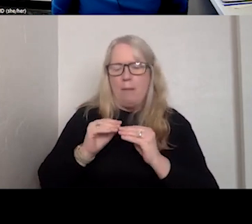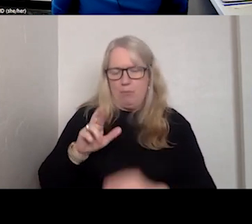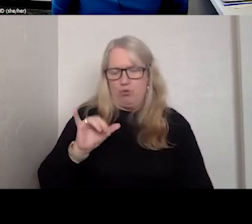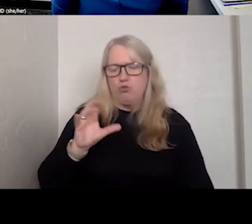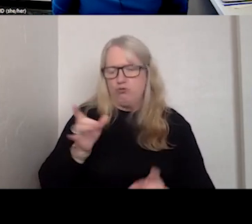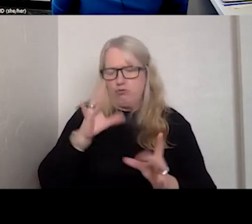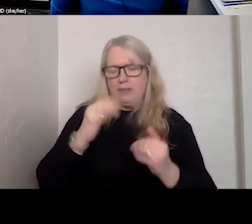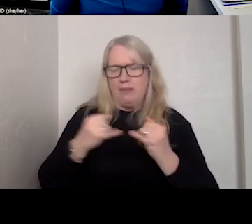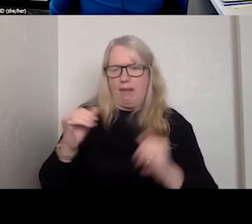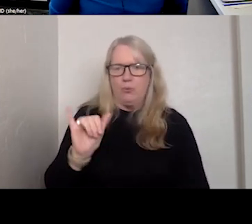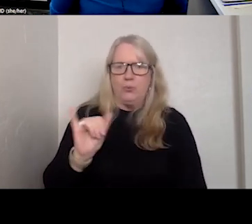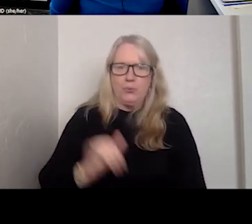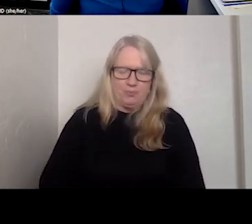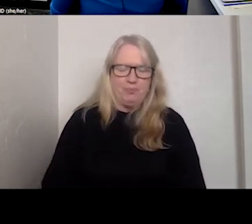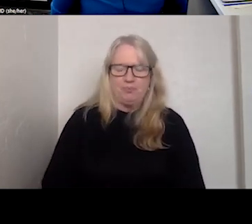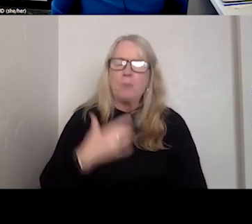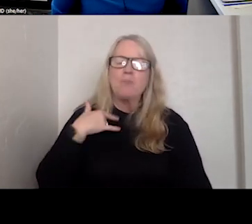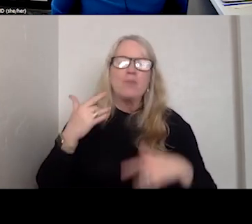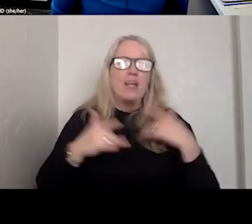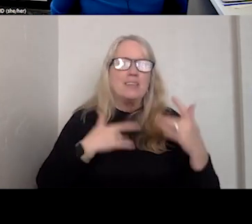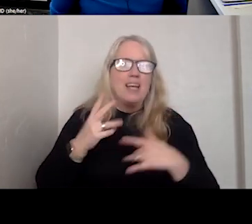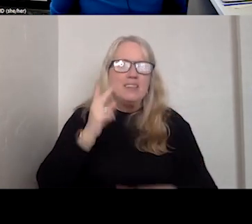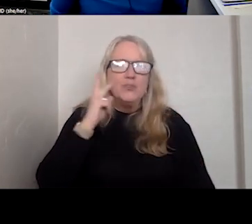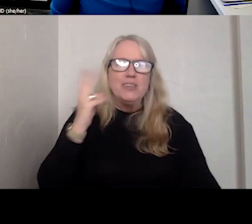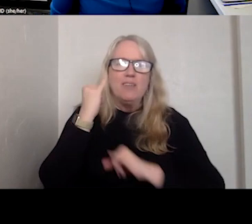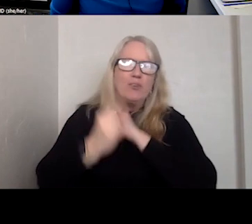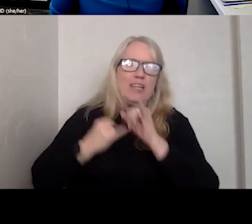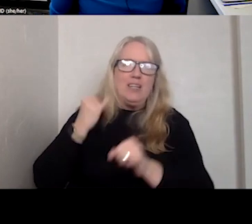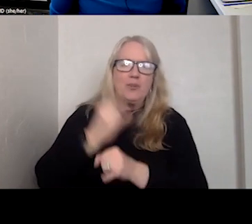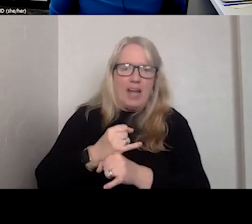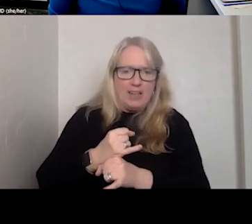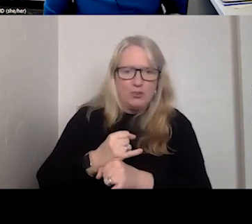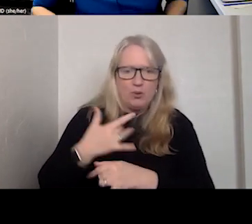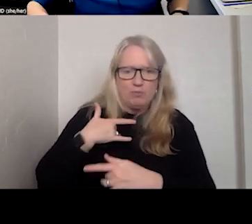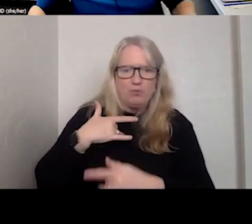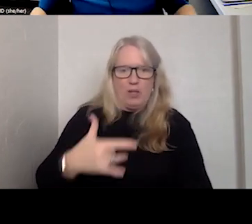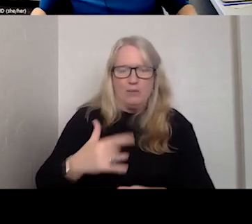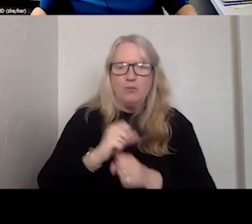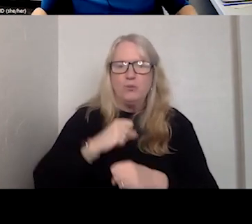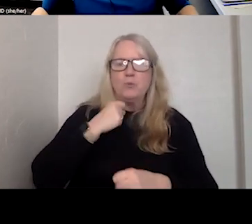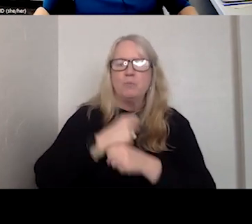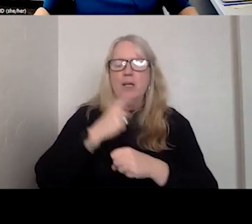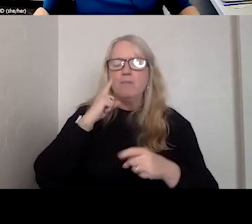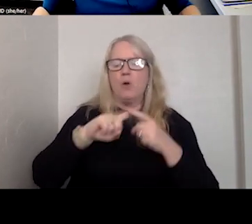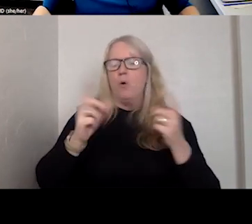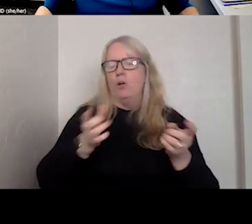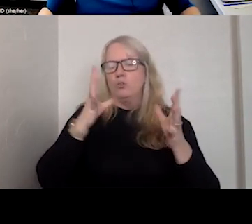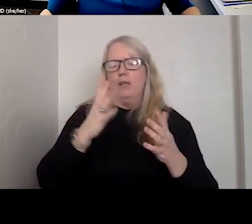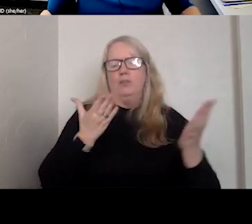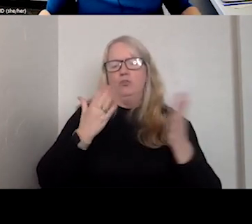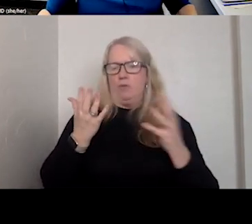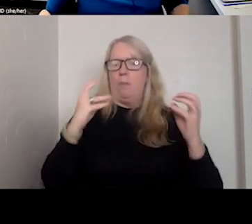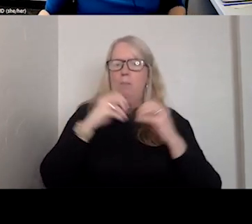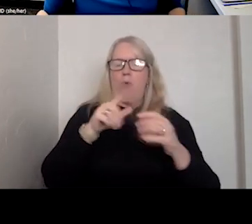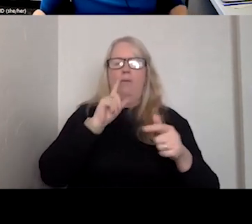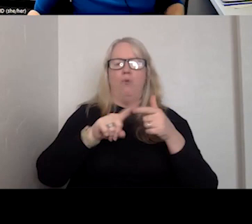well. So excited to see this international trend of making crisis services more accessible to